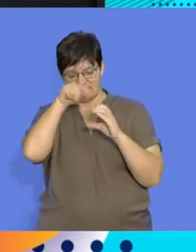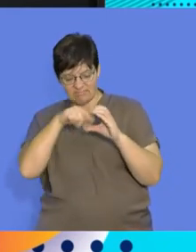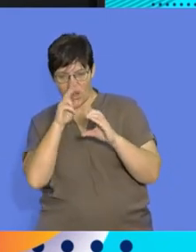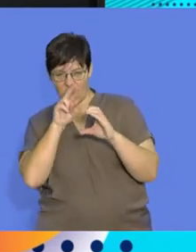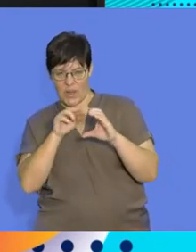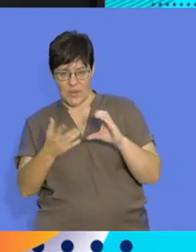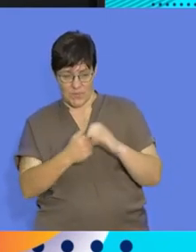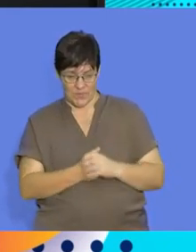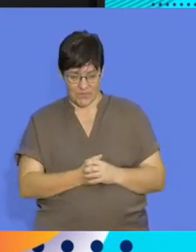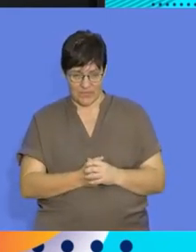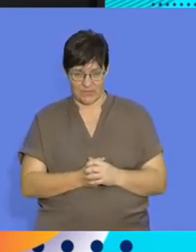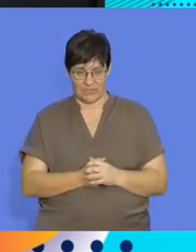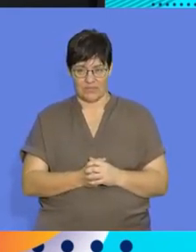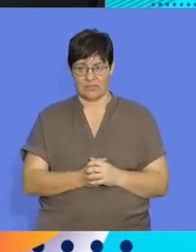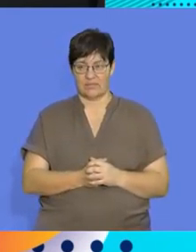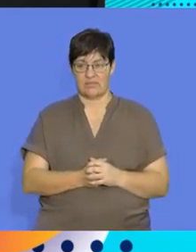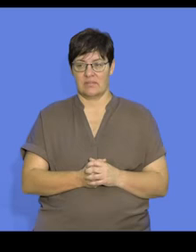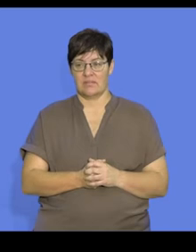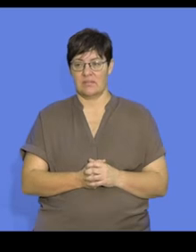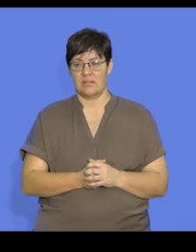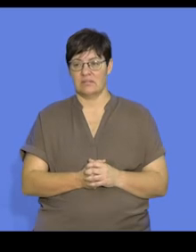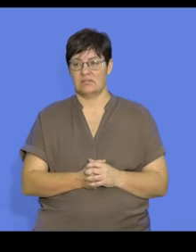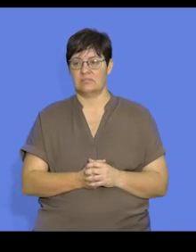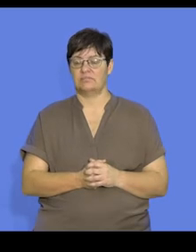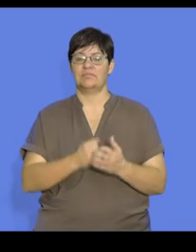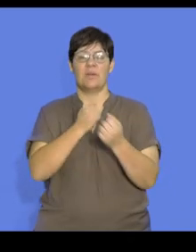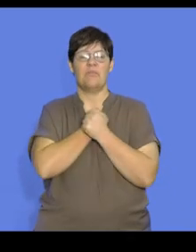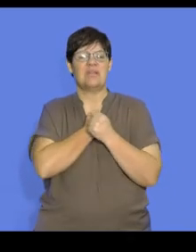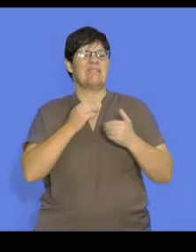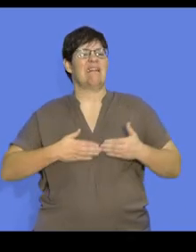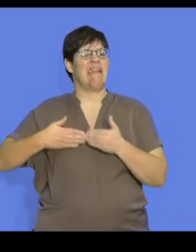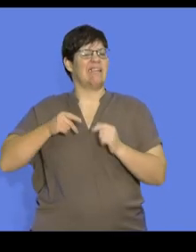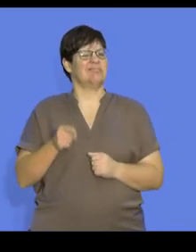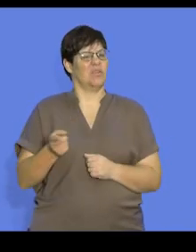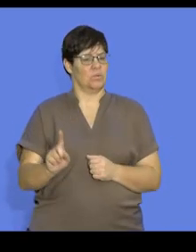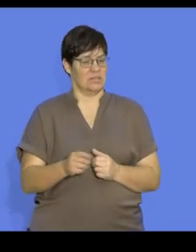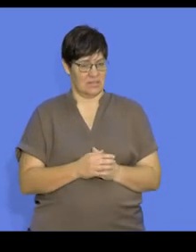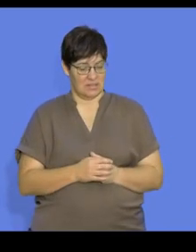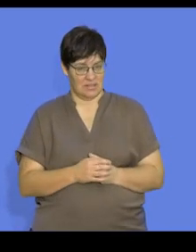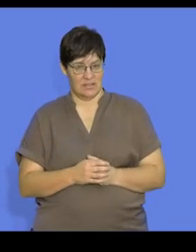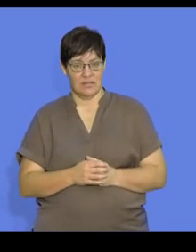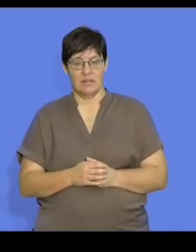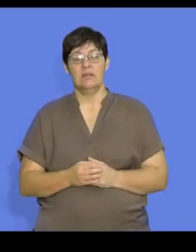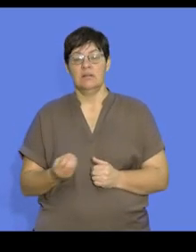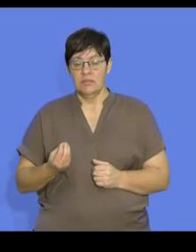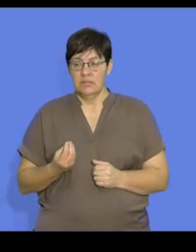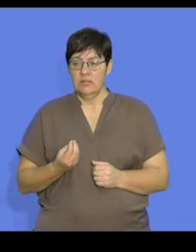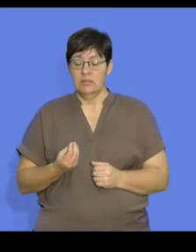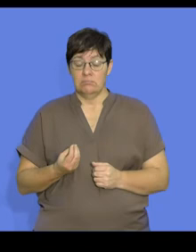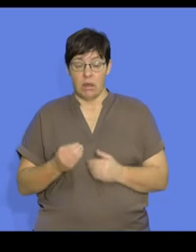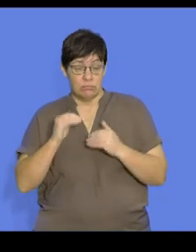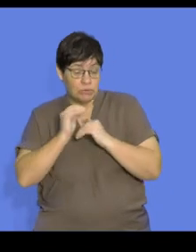reproductive success. So what is parental care? Are the young protected or fed?